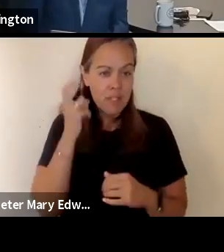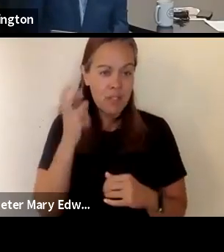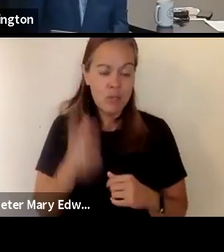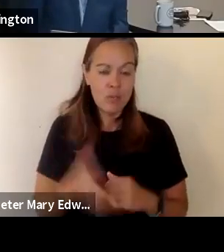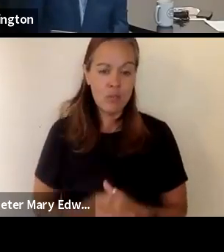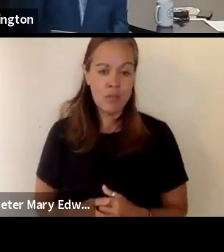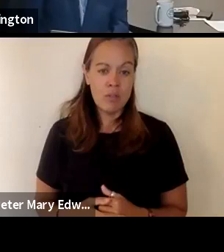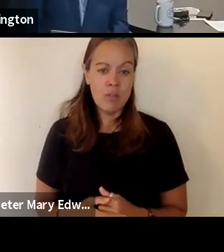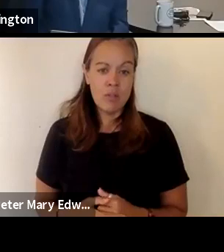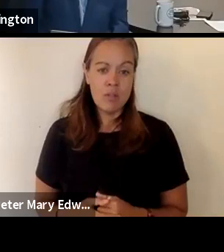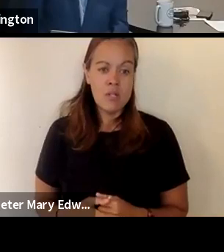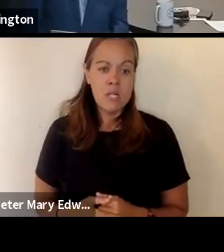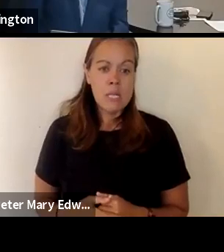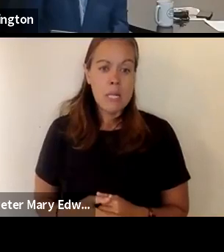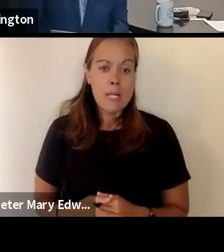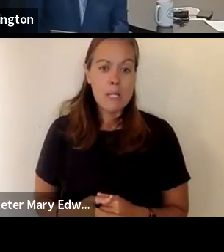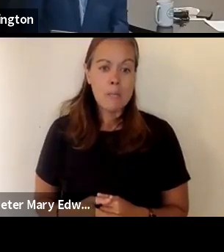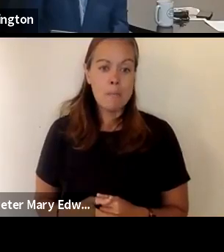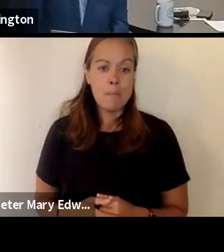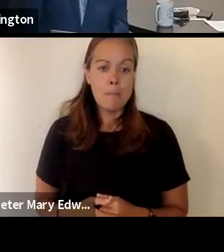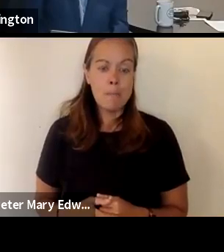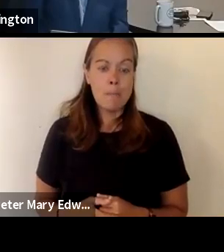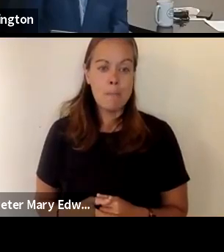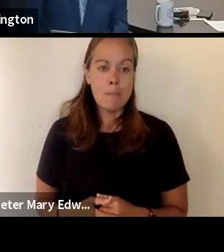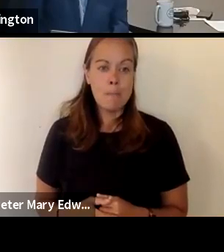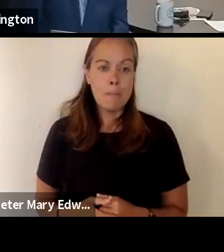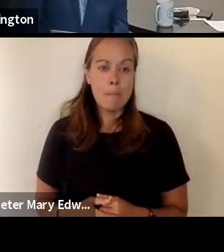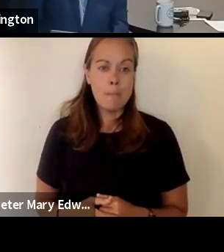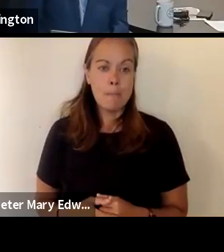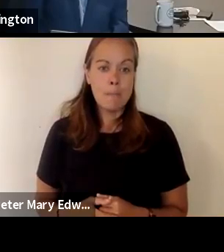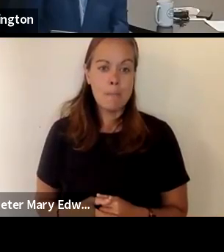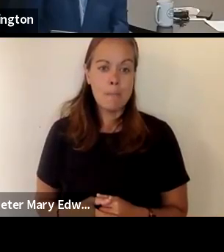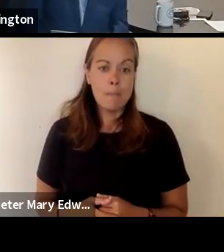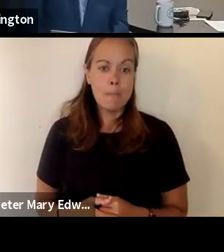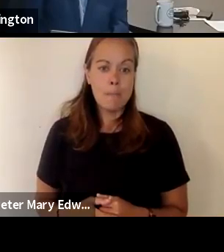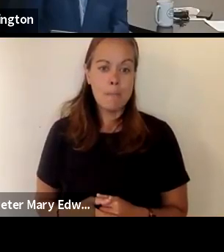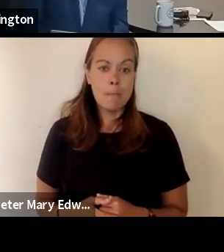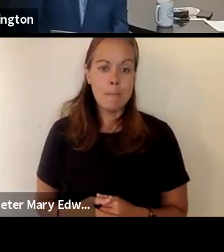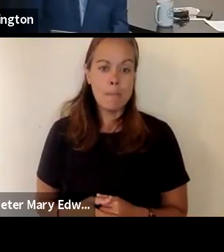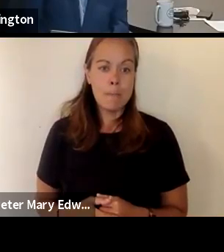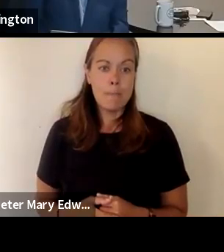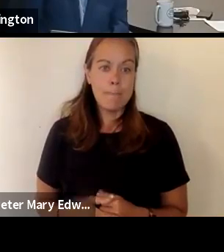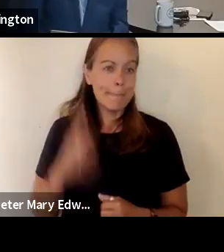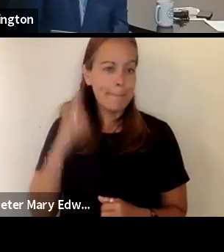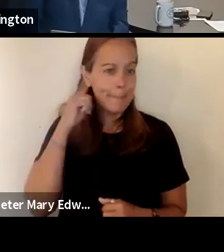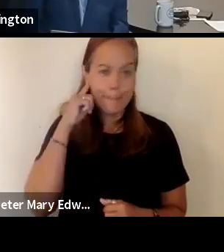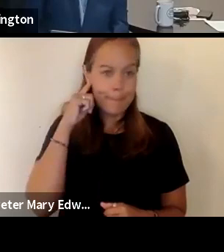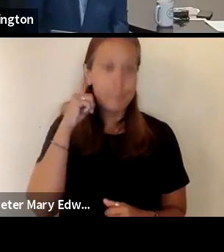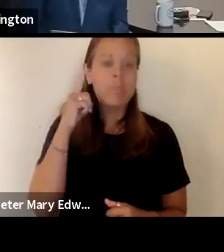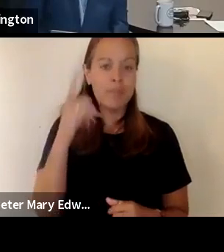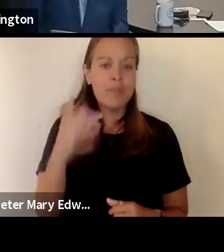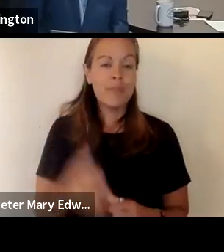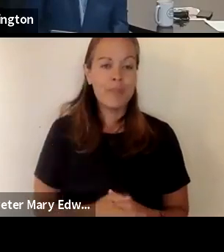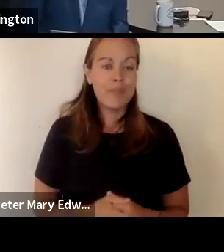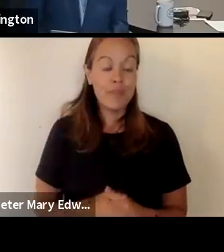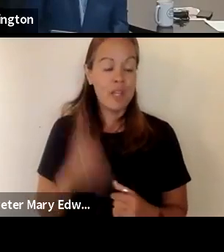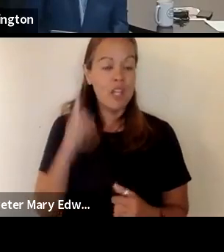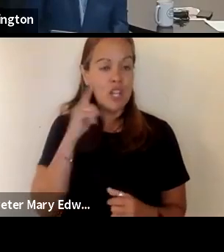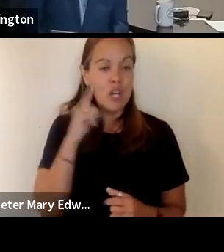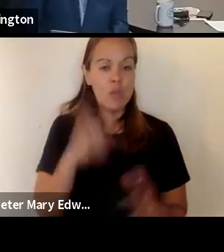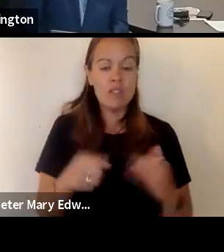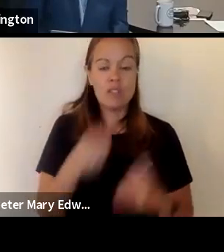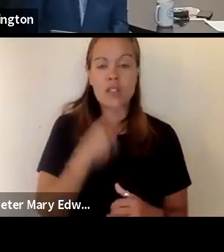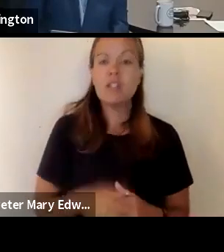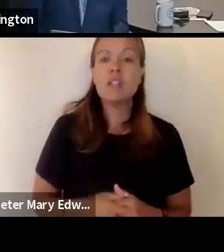we really do follow that mass mandate especially when indoors um as the state has required and dr